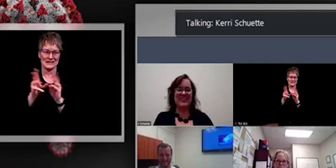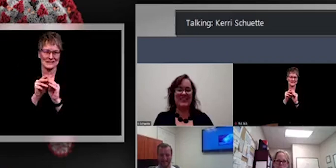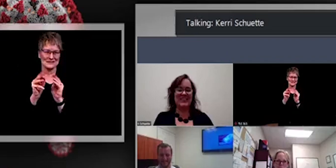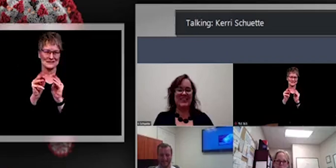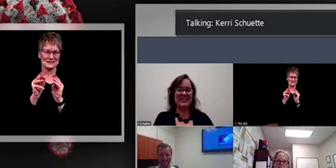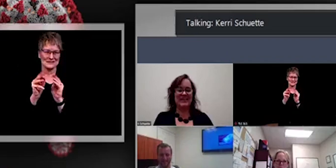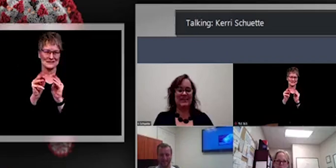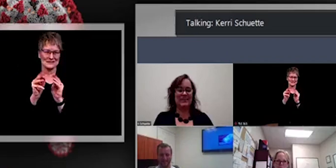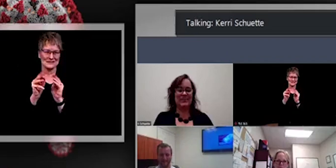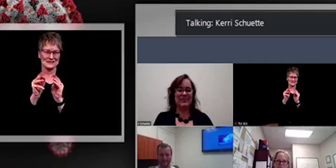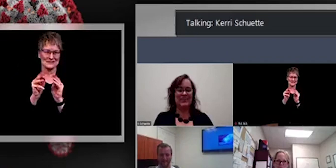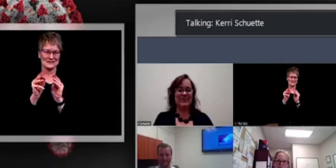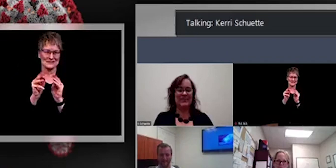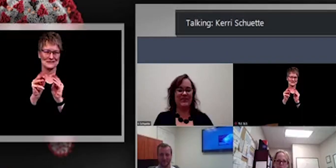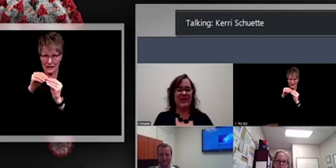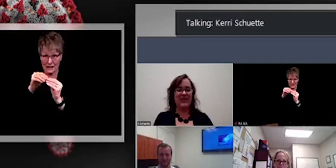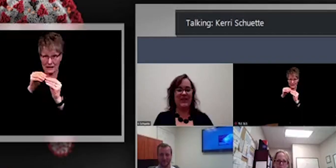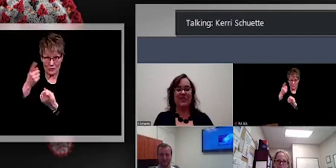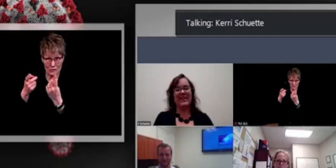Any other questions?